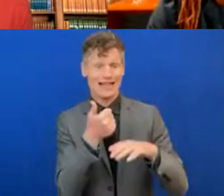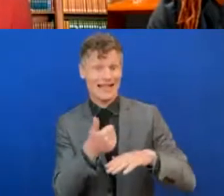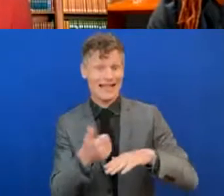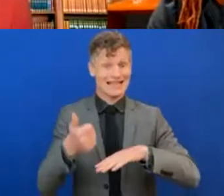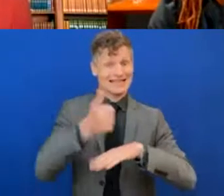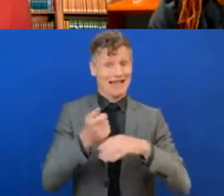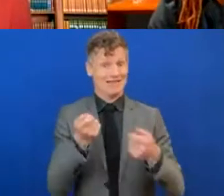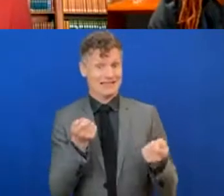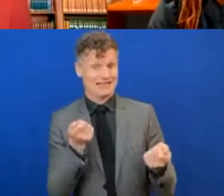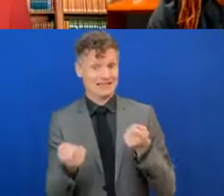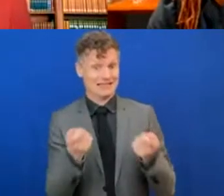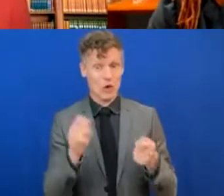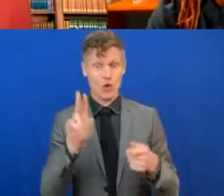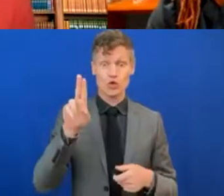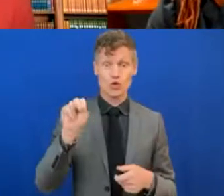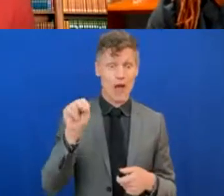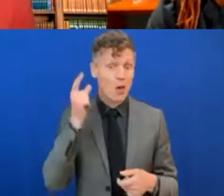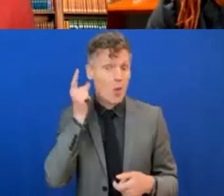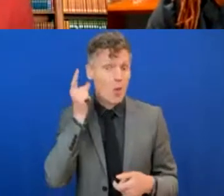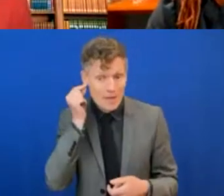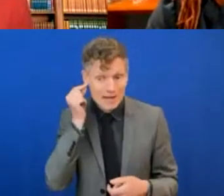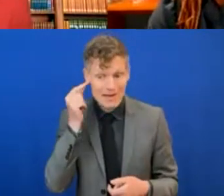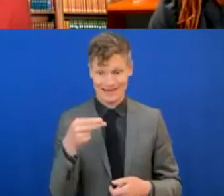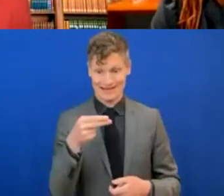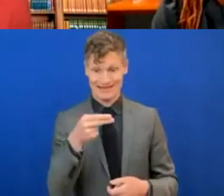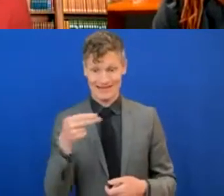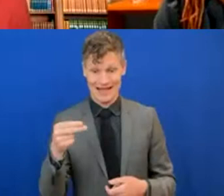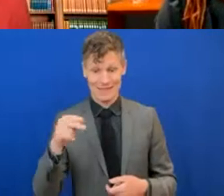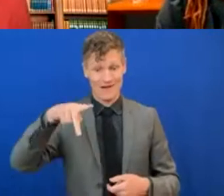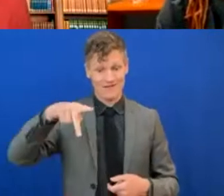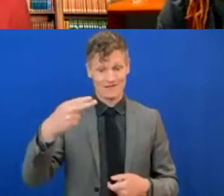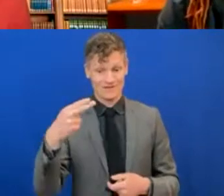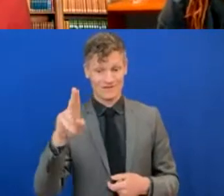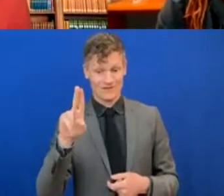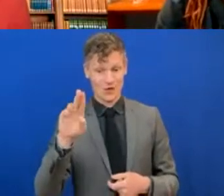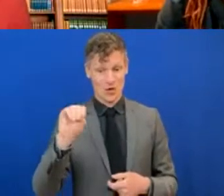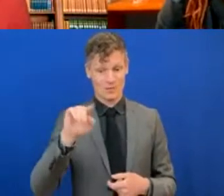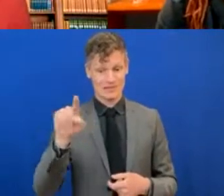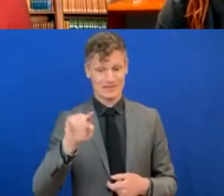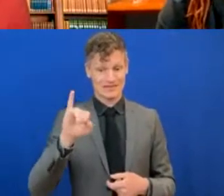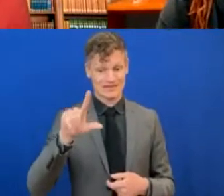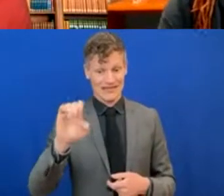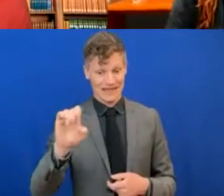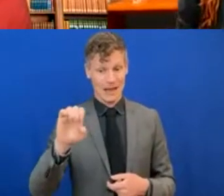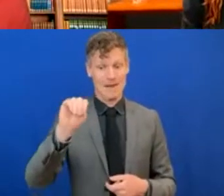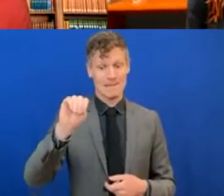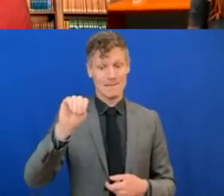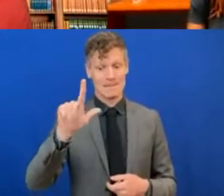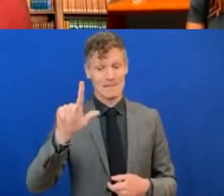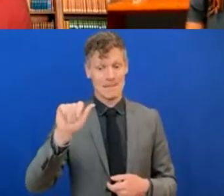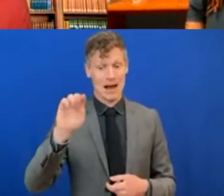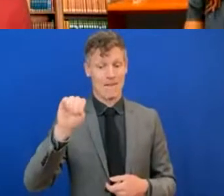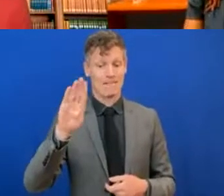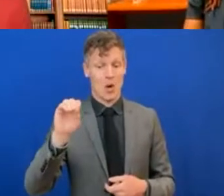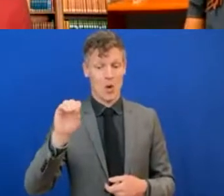-Unguka. So, Fumzile, what's the social and economic impact of having more women online? And also, feel free to comment